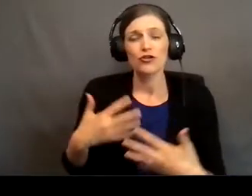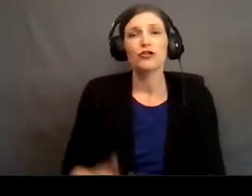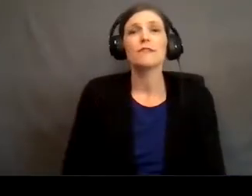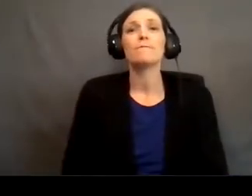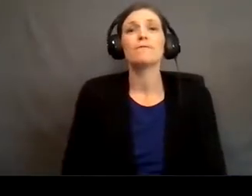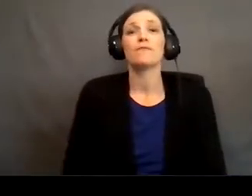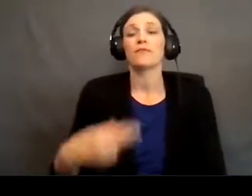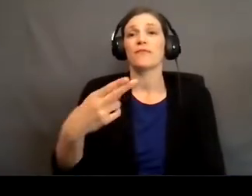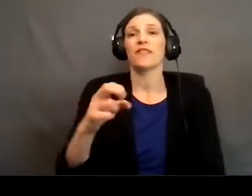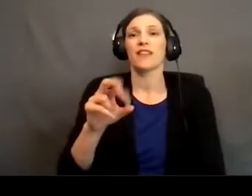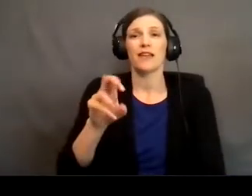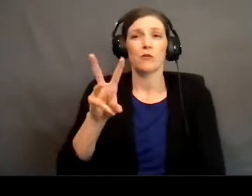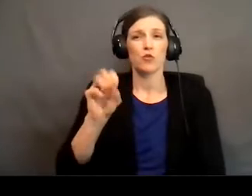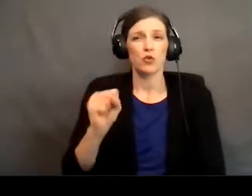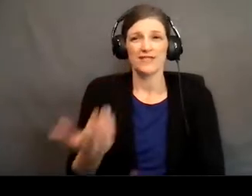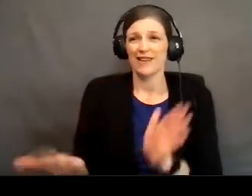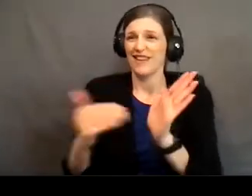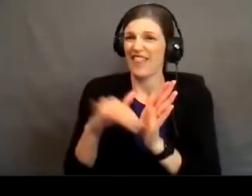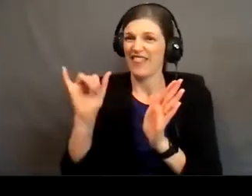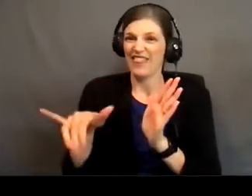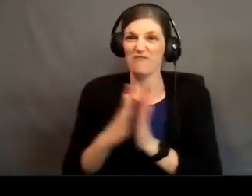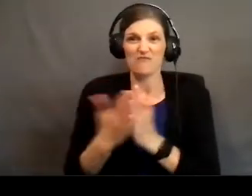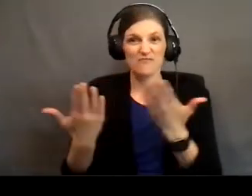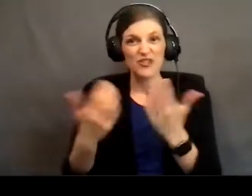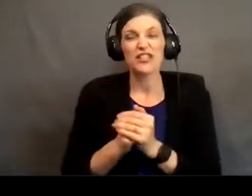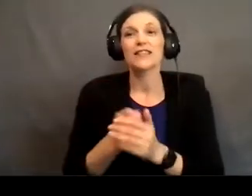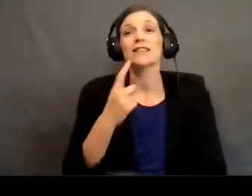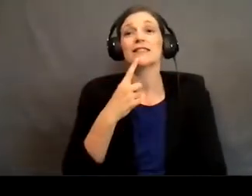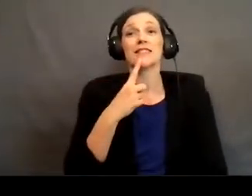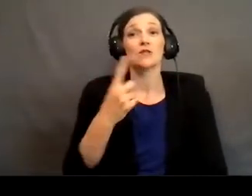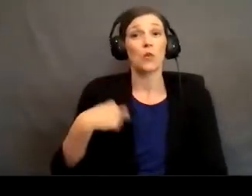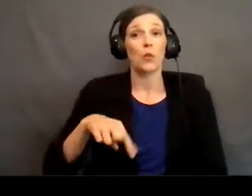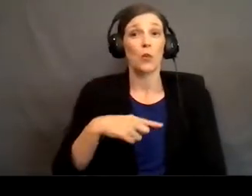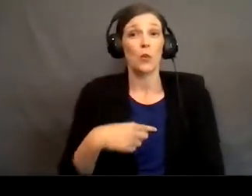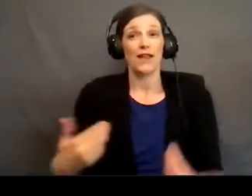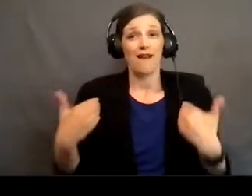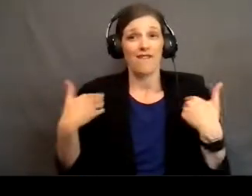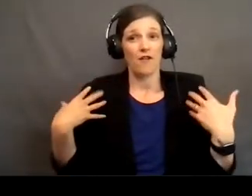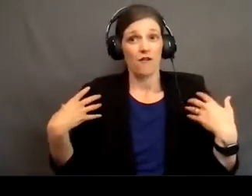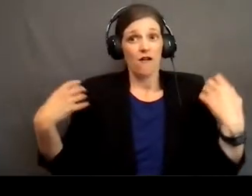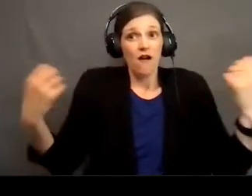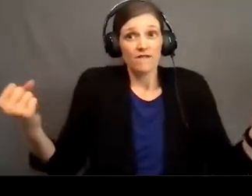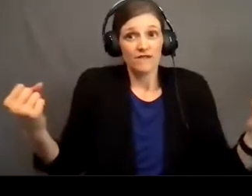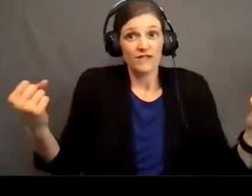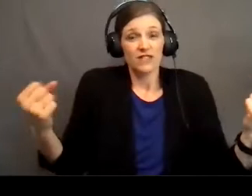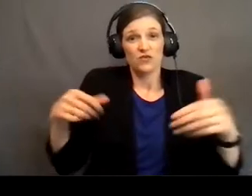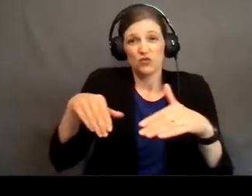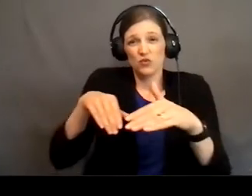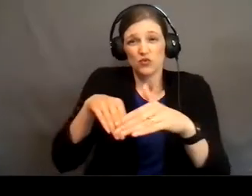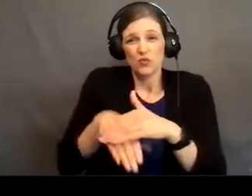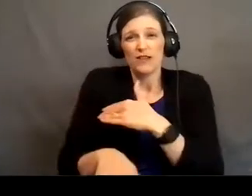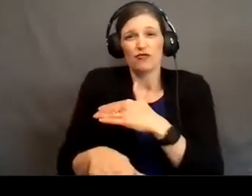Hebrews once again going back to that book it says that we have confidence to enter the most